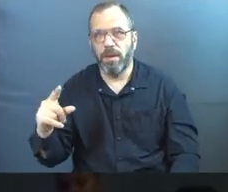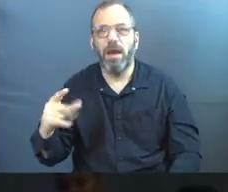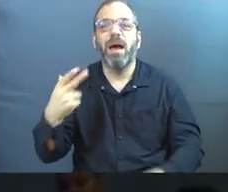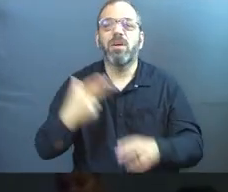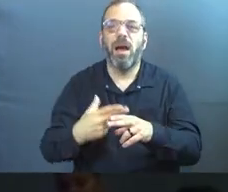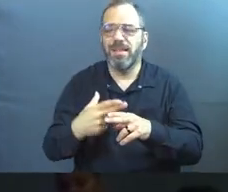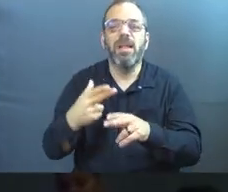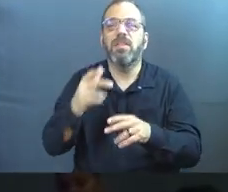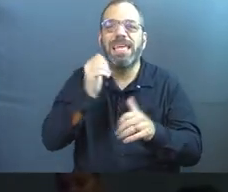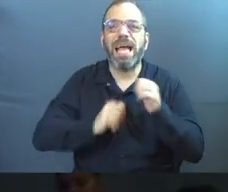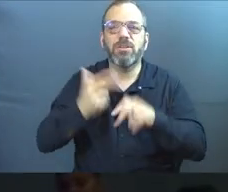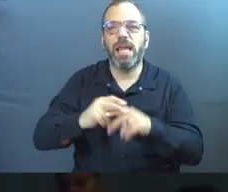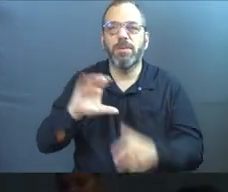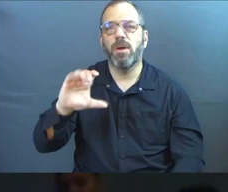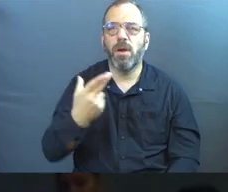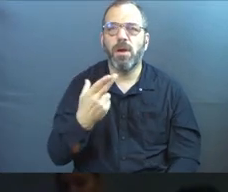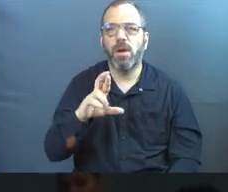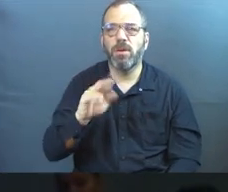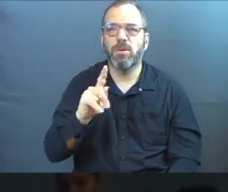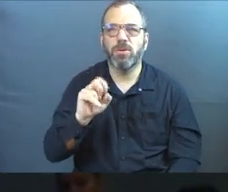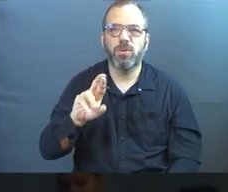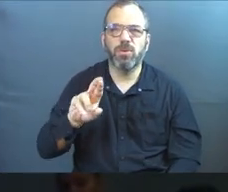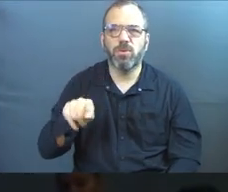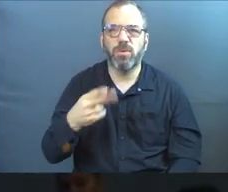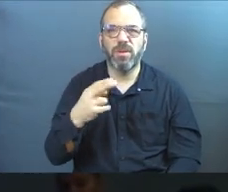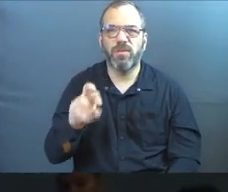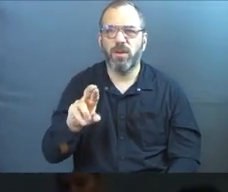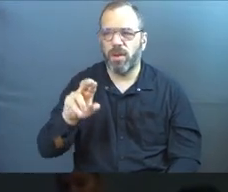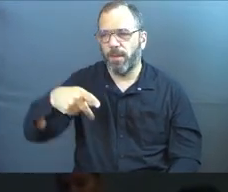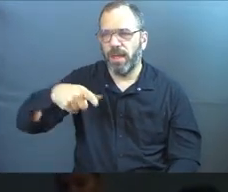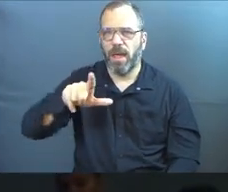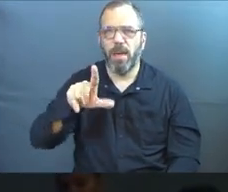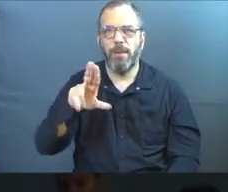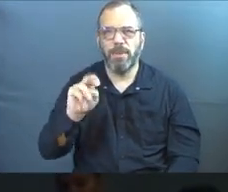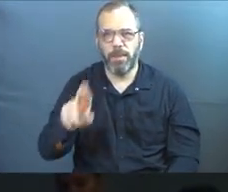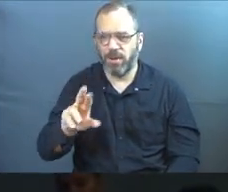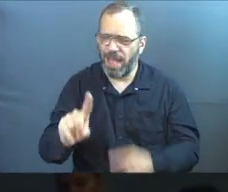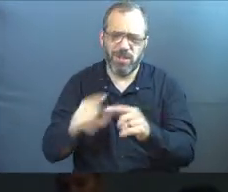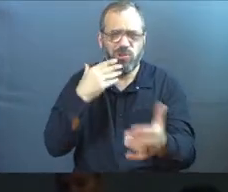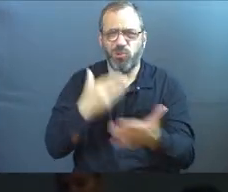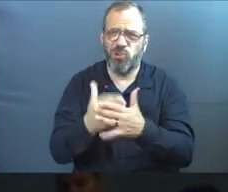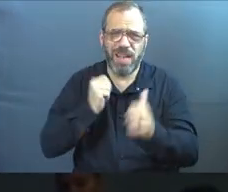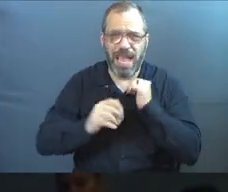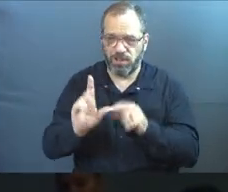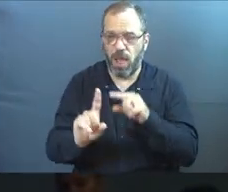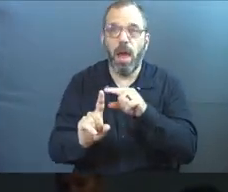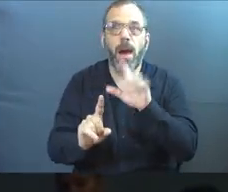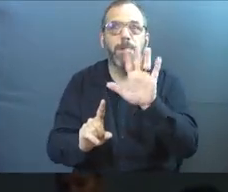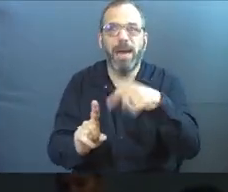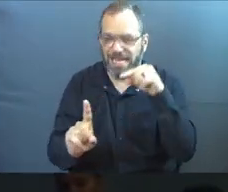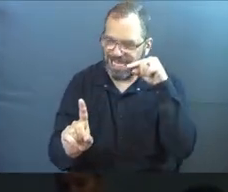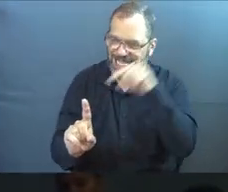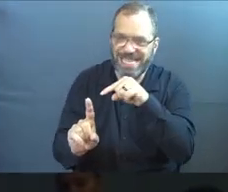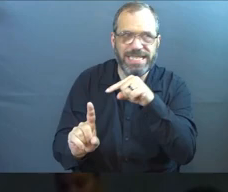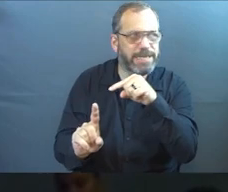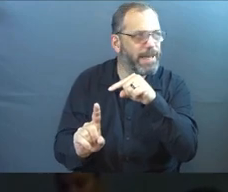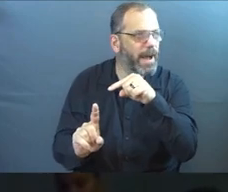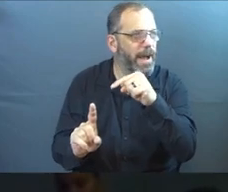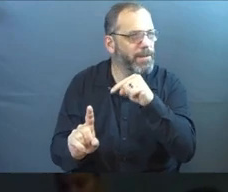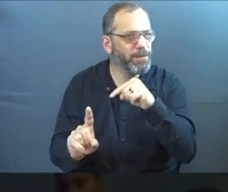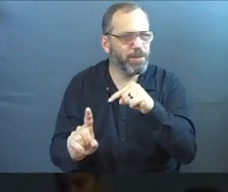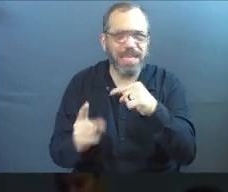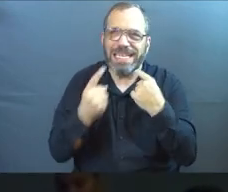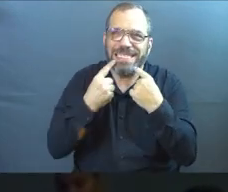Christopher Plummer is his name. Anyway, he's a super fun guy and great in the role and all this kind of stuff. But what you've got is he's this super